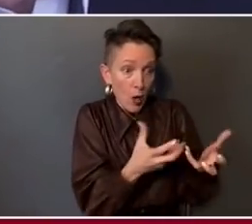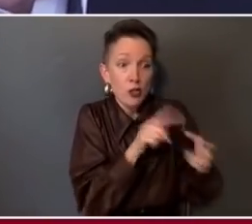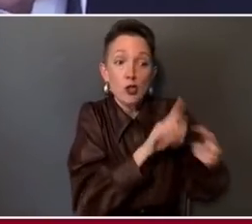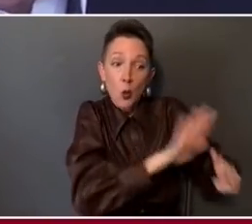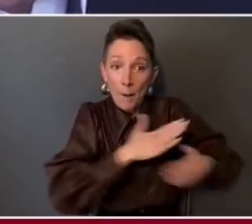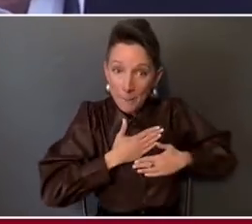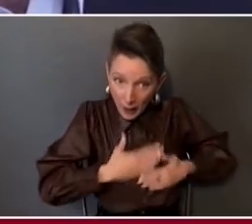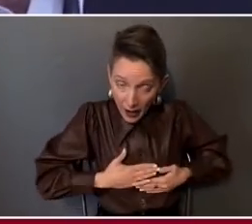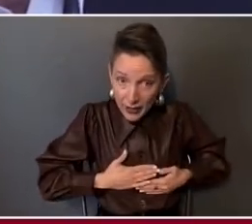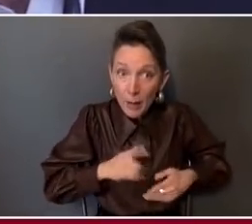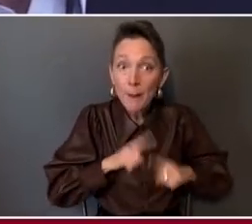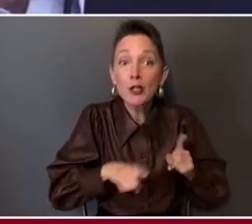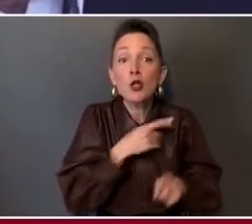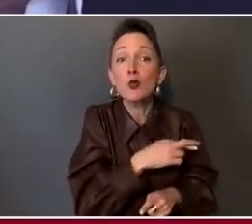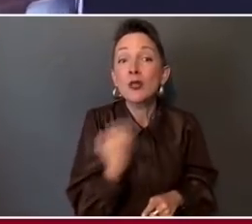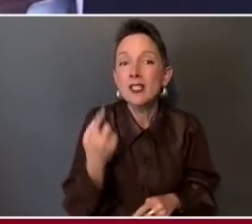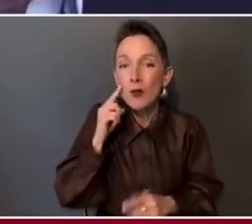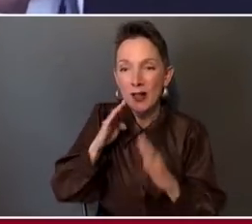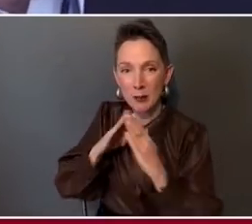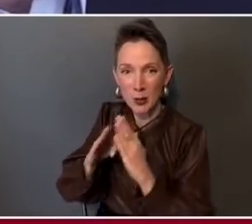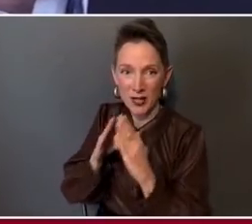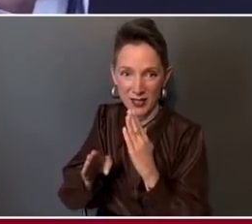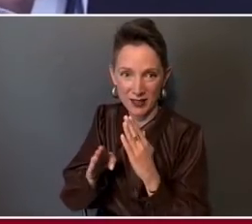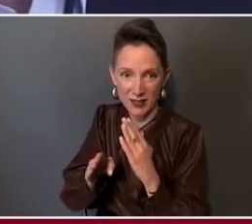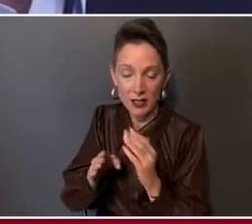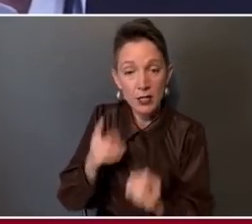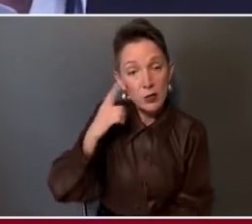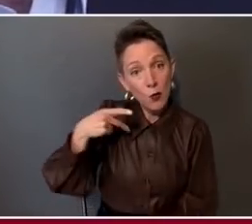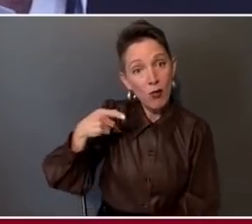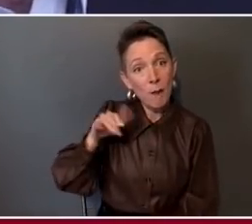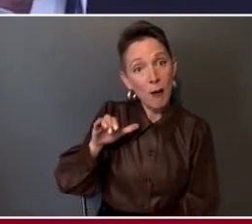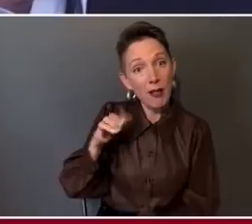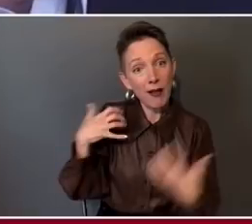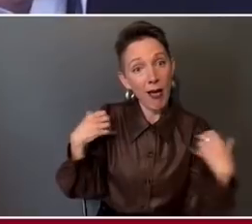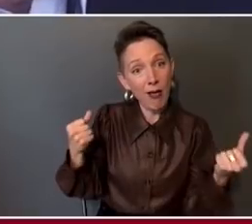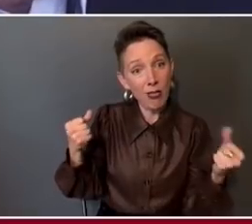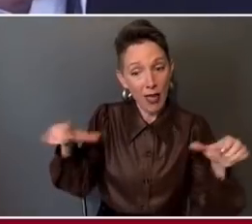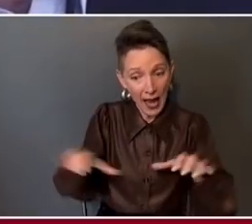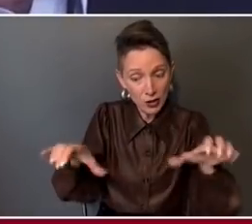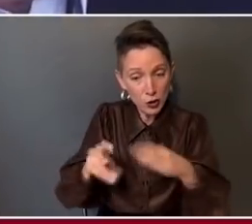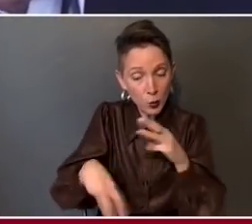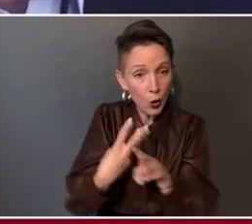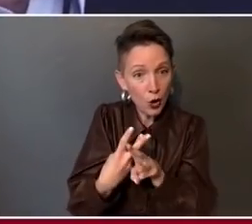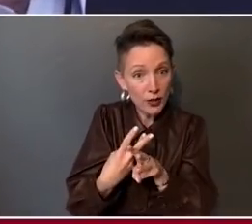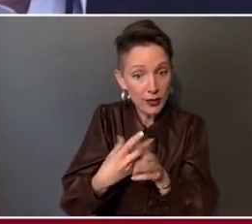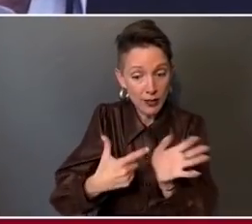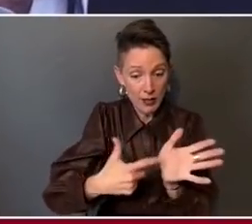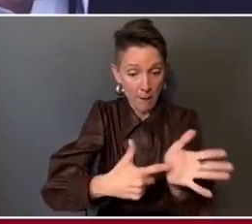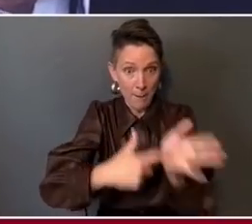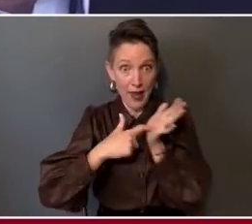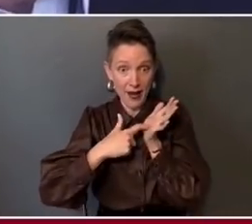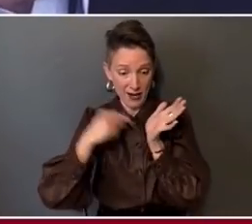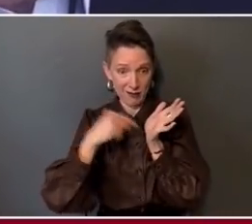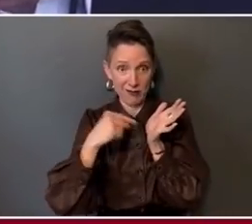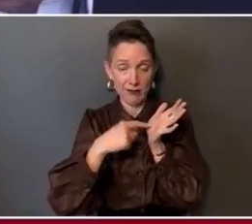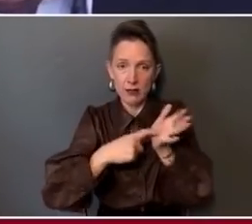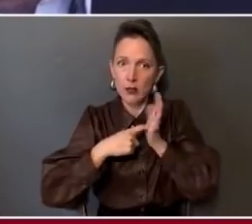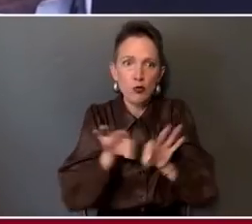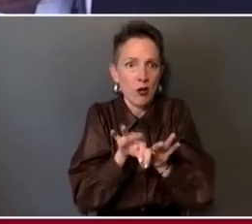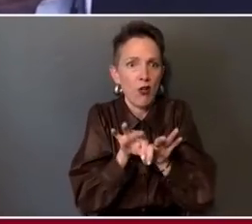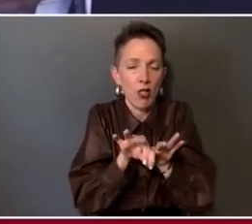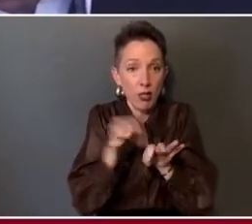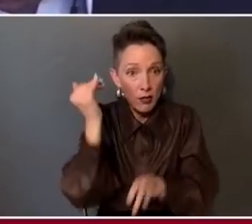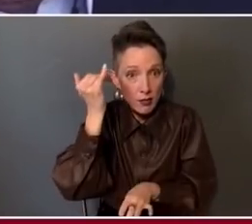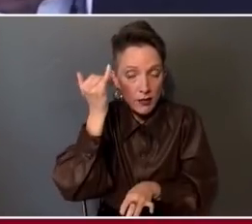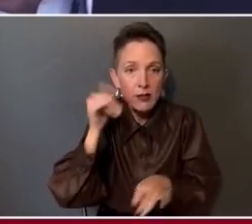risk to the community. I think in the public health action world, mandates are actually critical to doing two things. One is